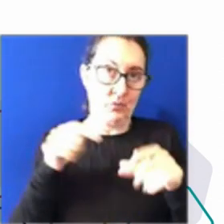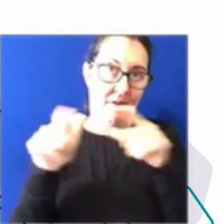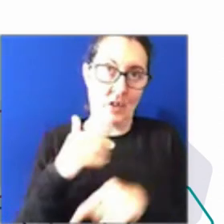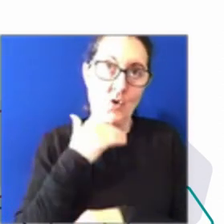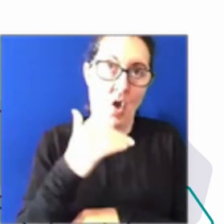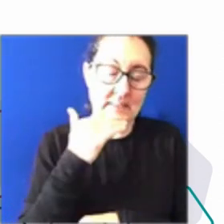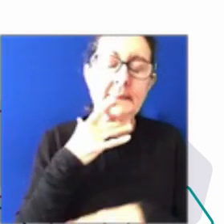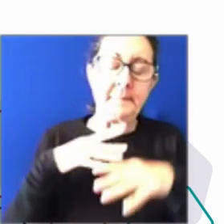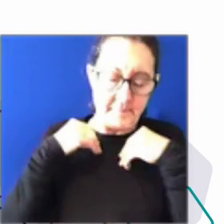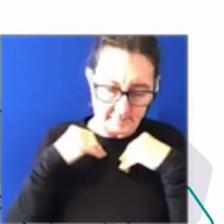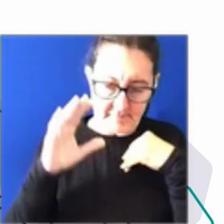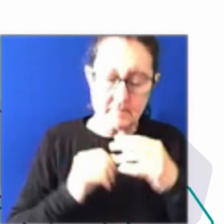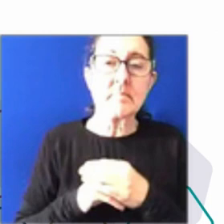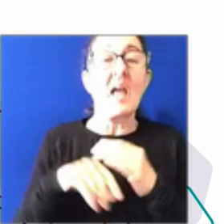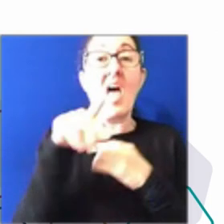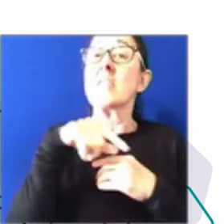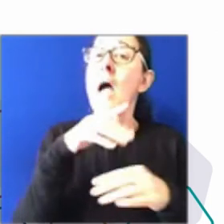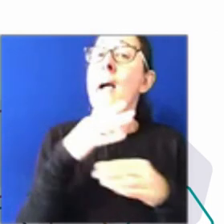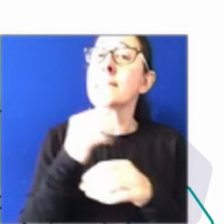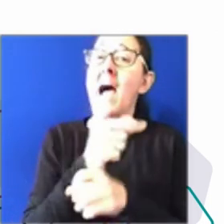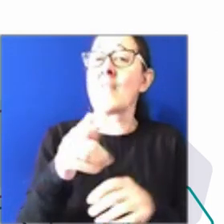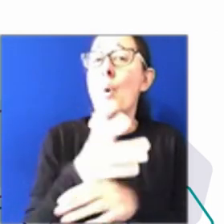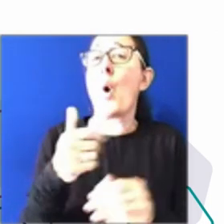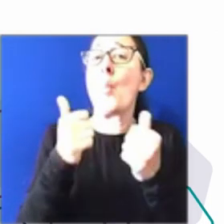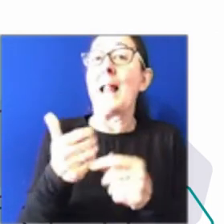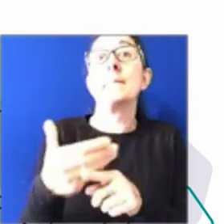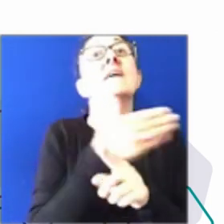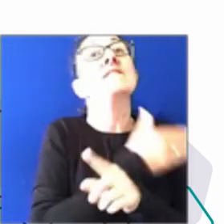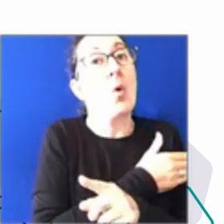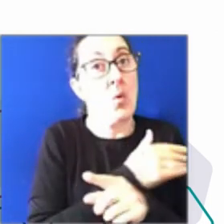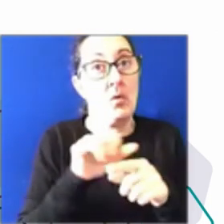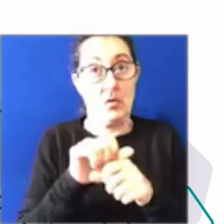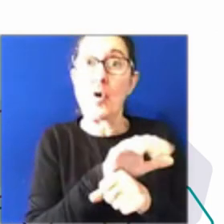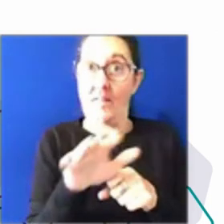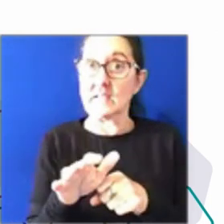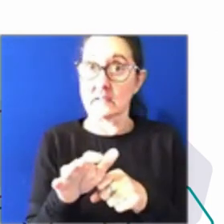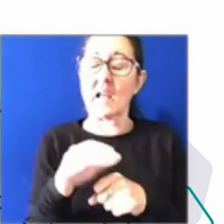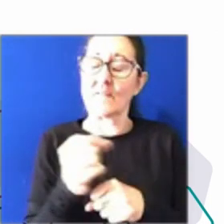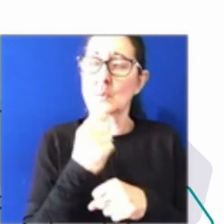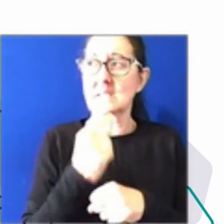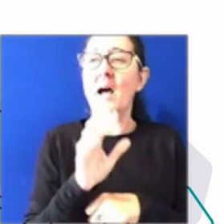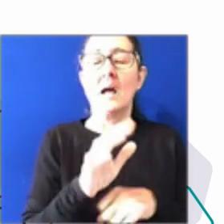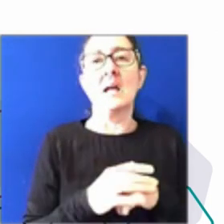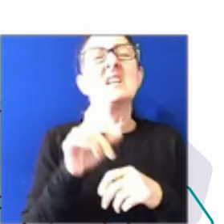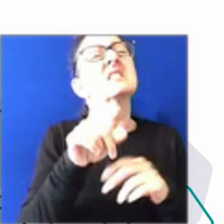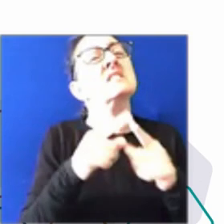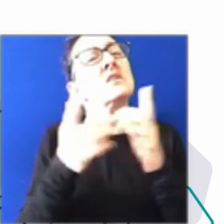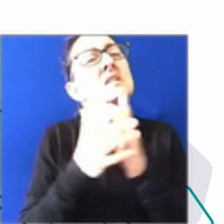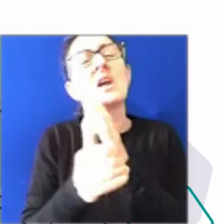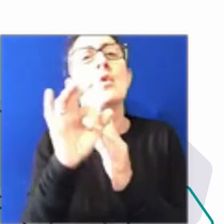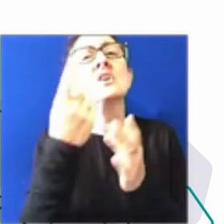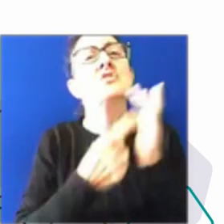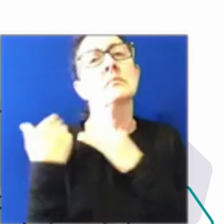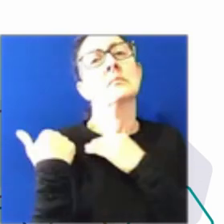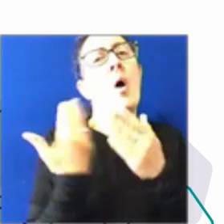But they were making that work well before COVID. So that's the first thing I say, right? Like it's just a different skill and it's not just on managers. It's on all of